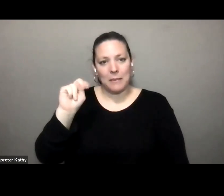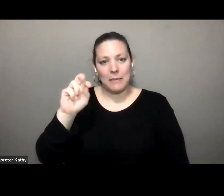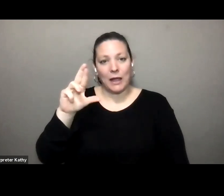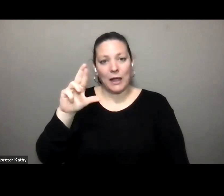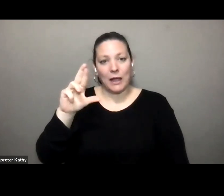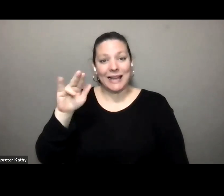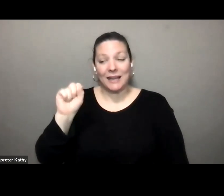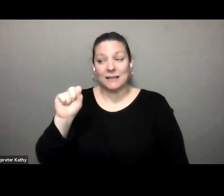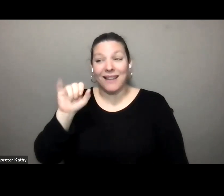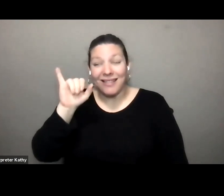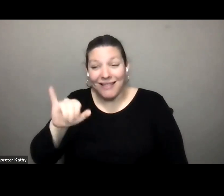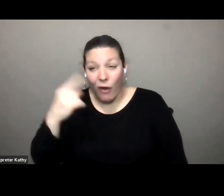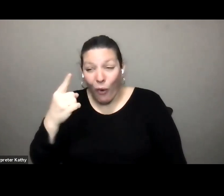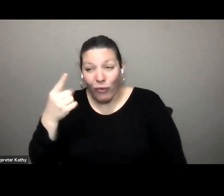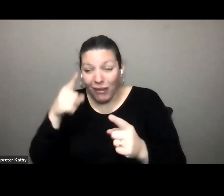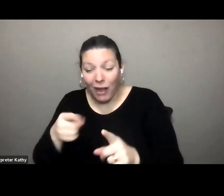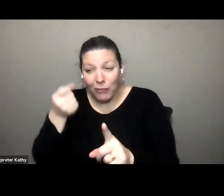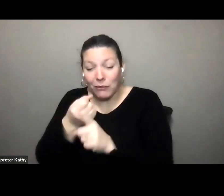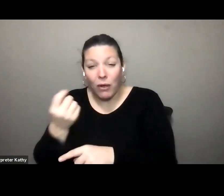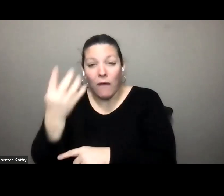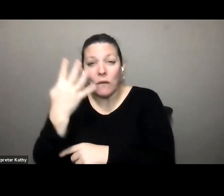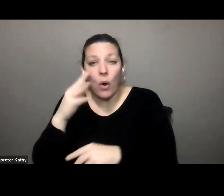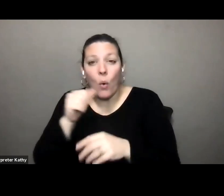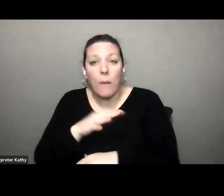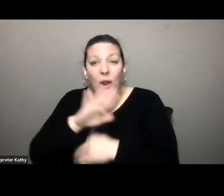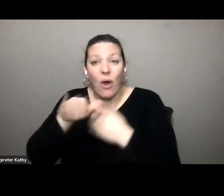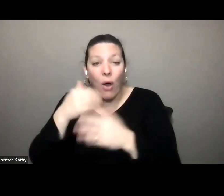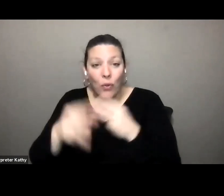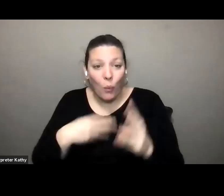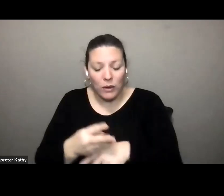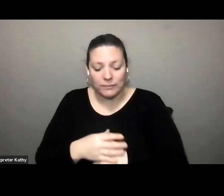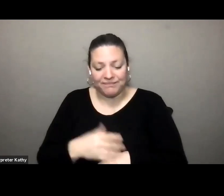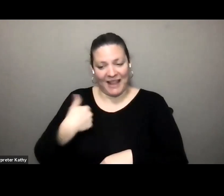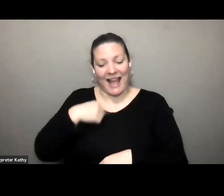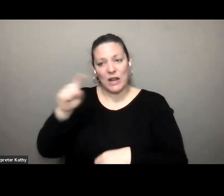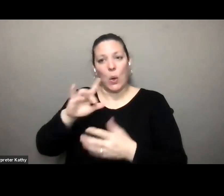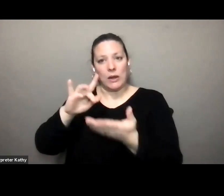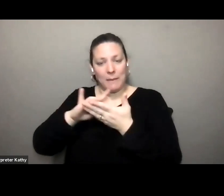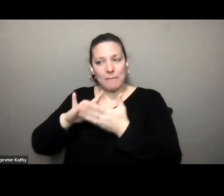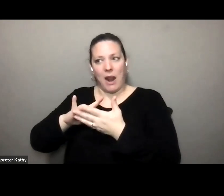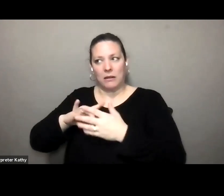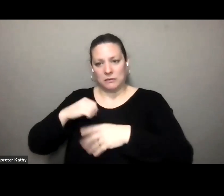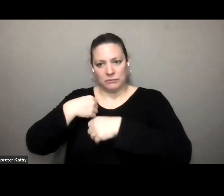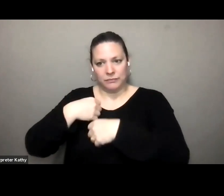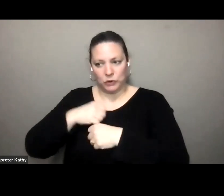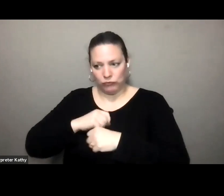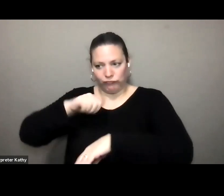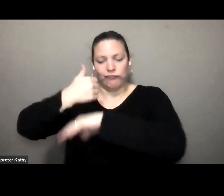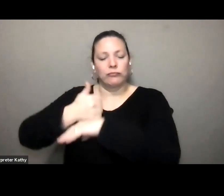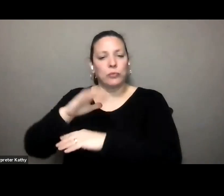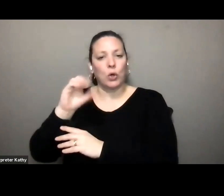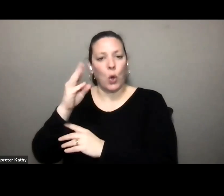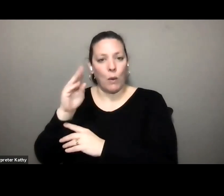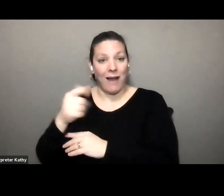world and i was placed into a medically induced coma and um i had my daughter and